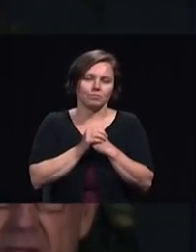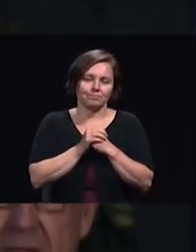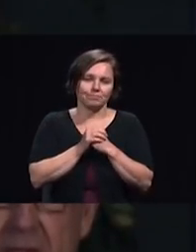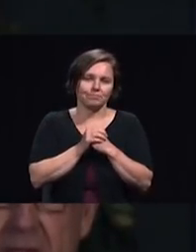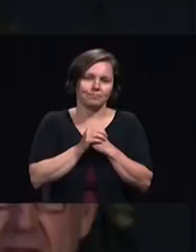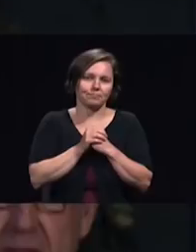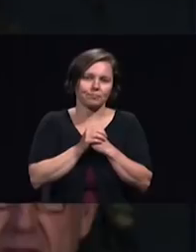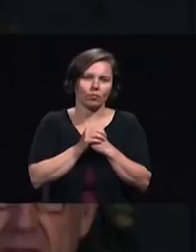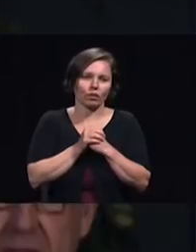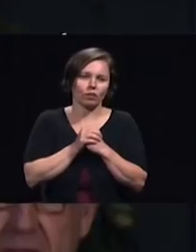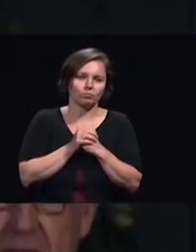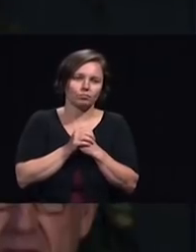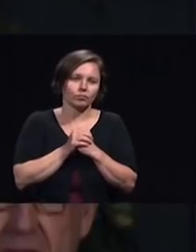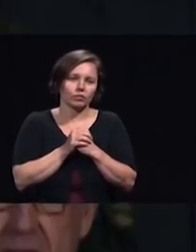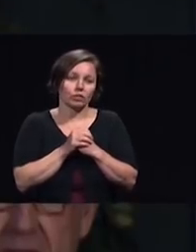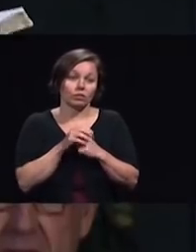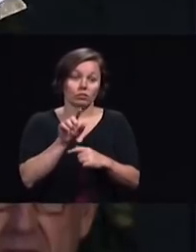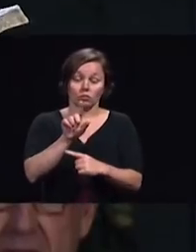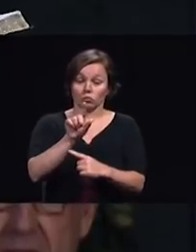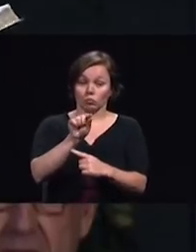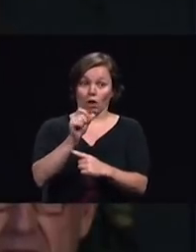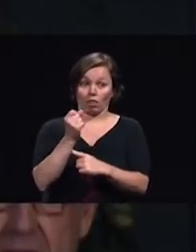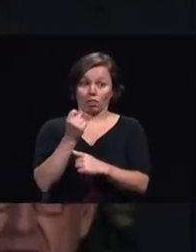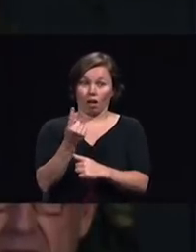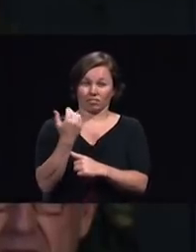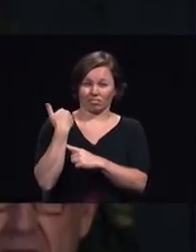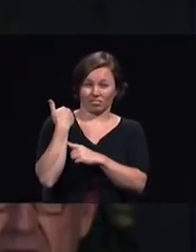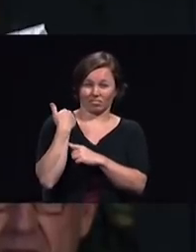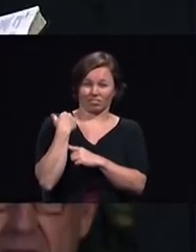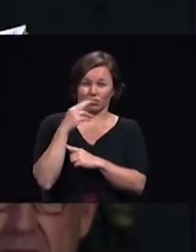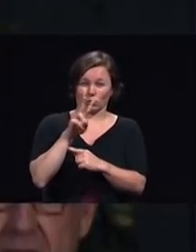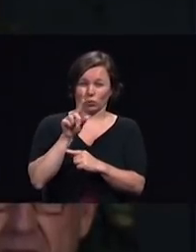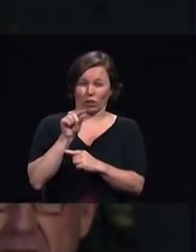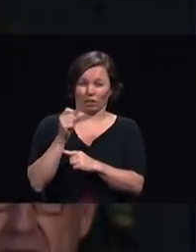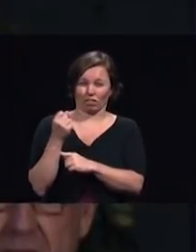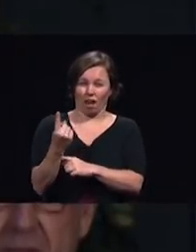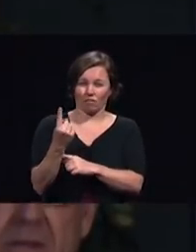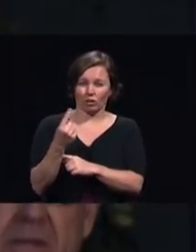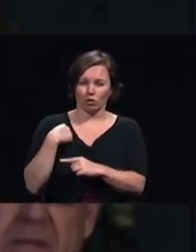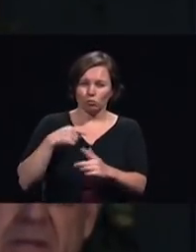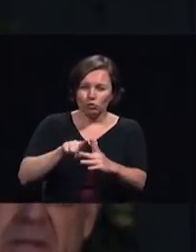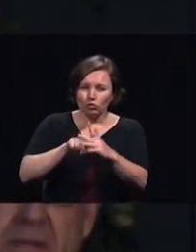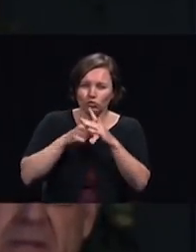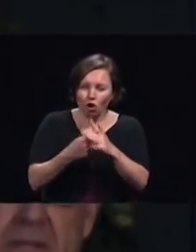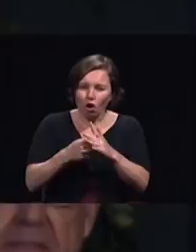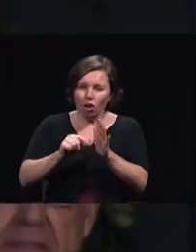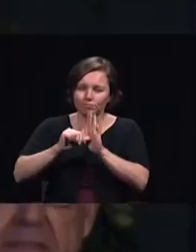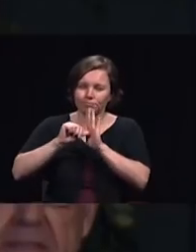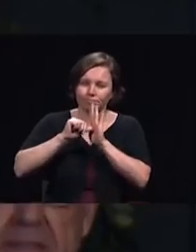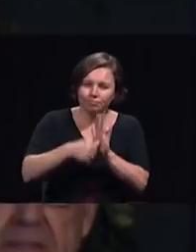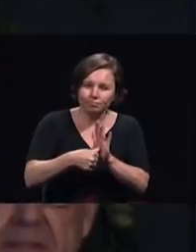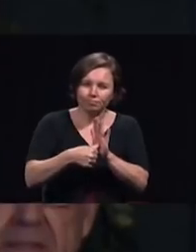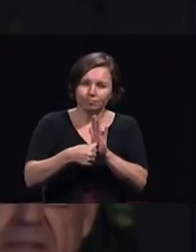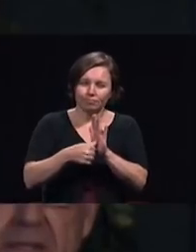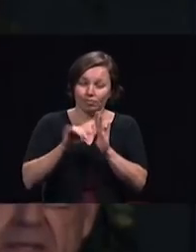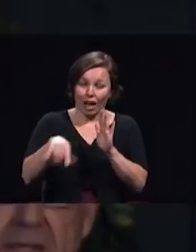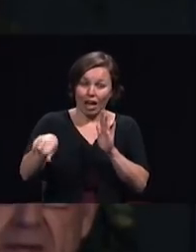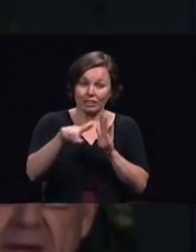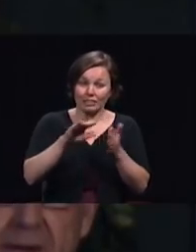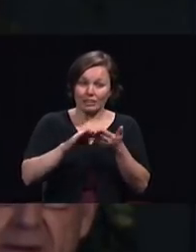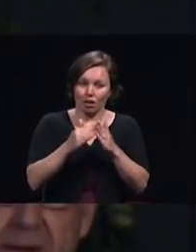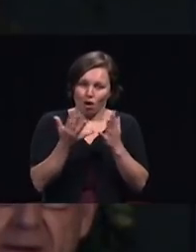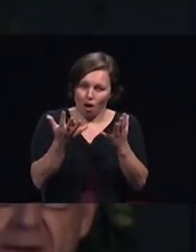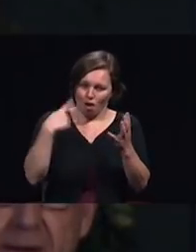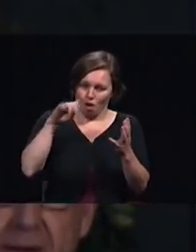council we launched the emphasis on mission to the cities God has been longing for a concerted effort to reach